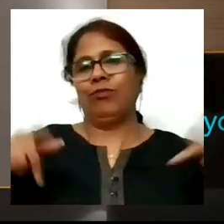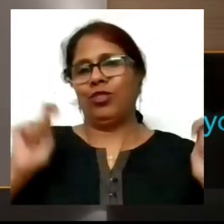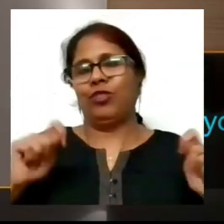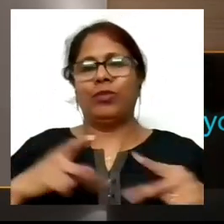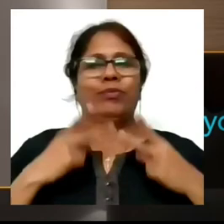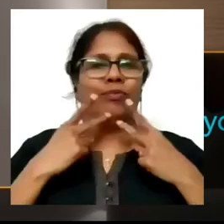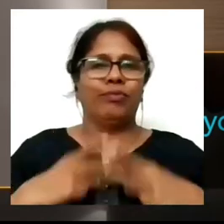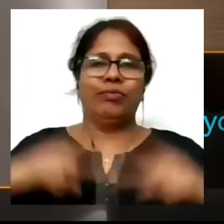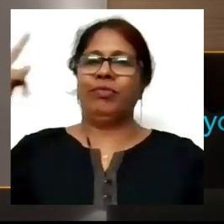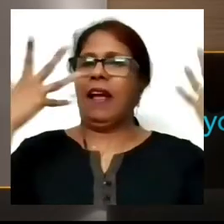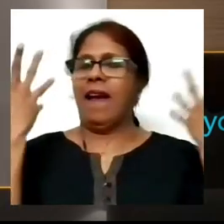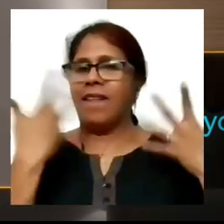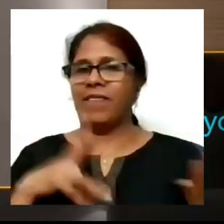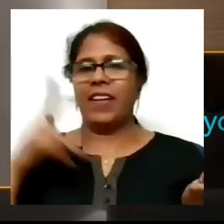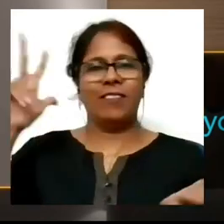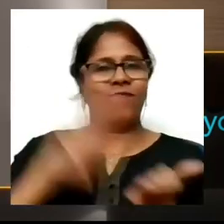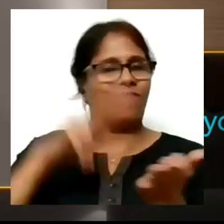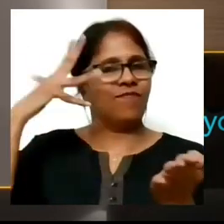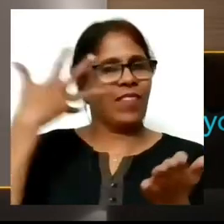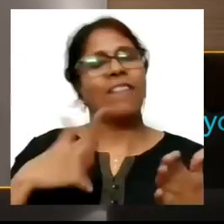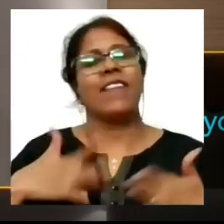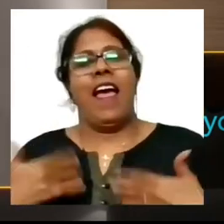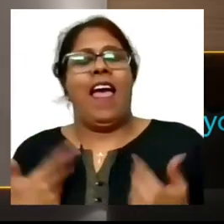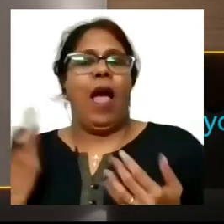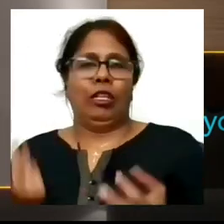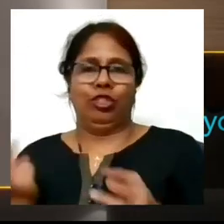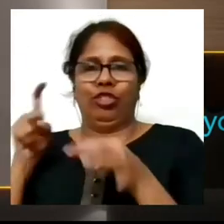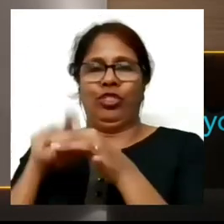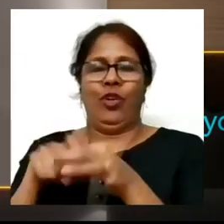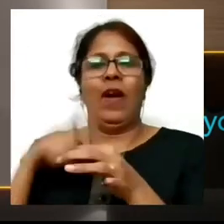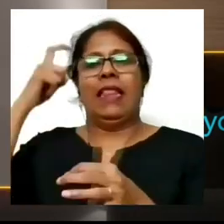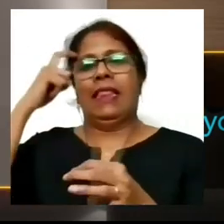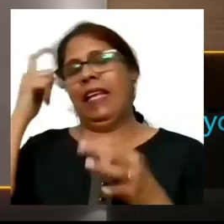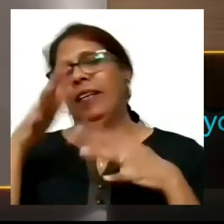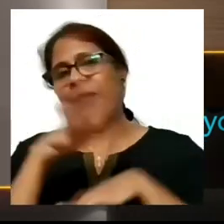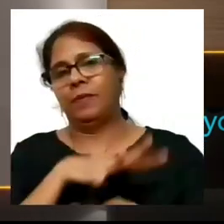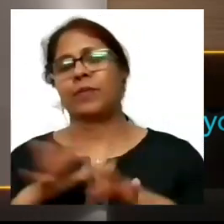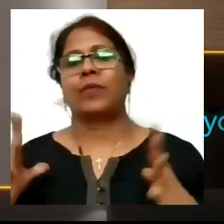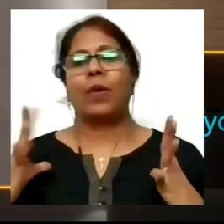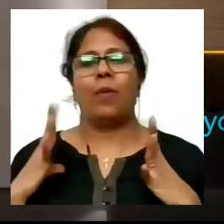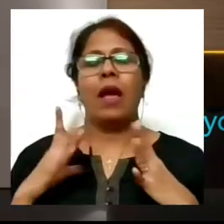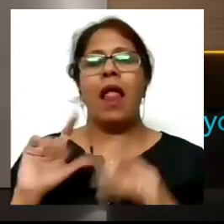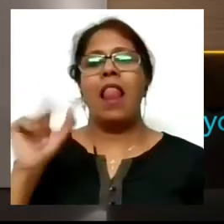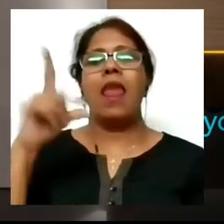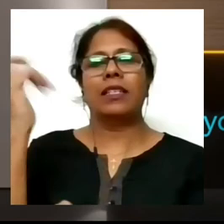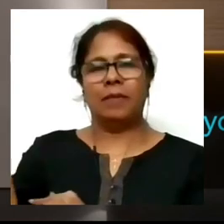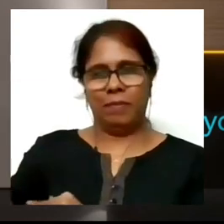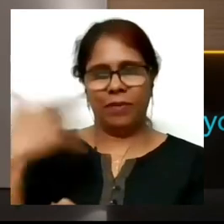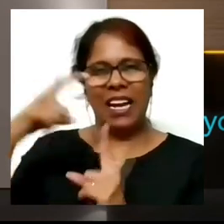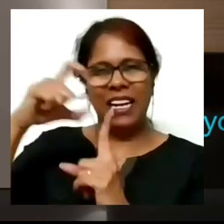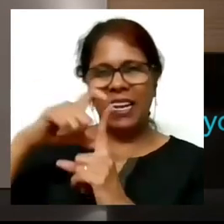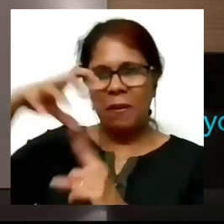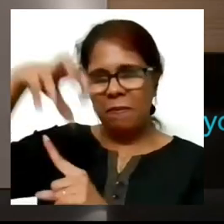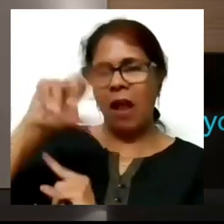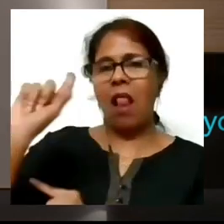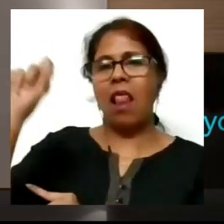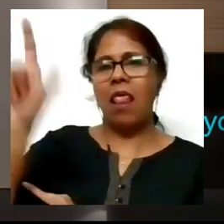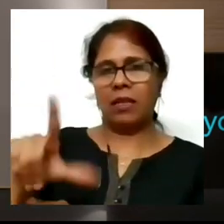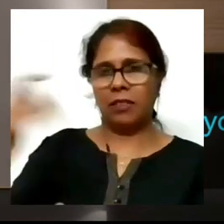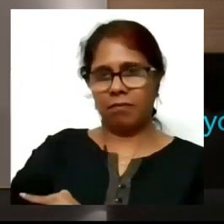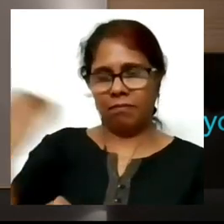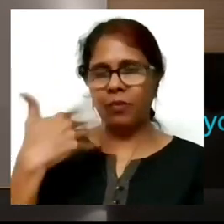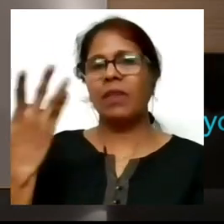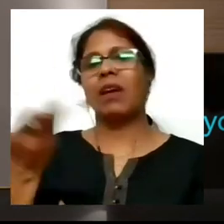and you know so I waited for a letter from the department to come tell me to come join